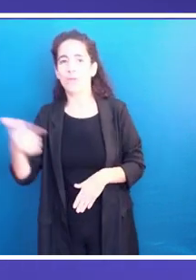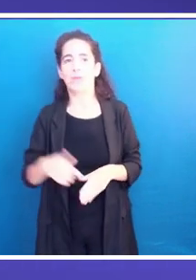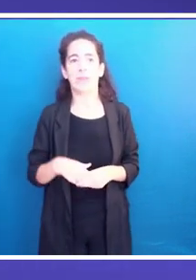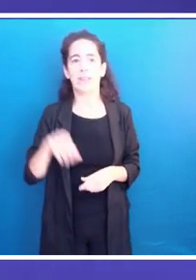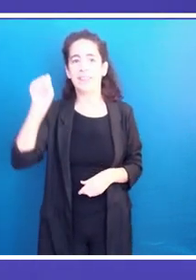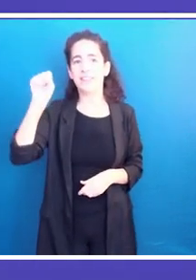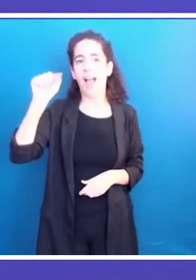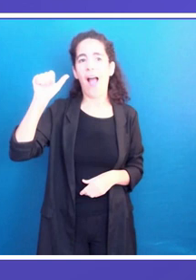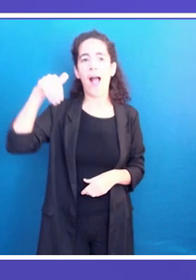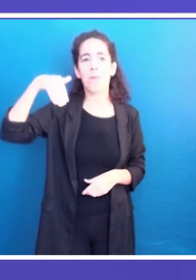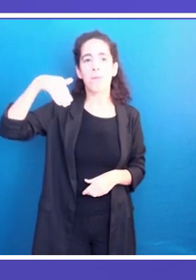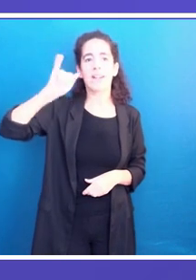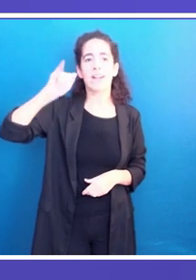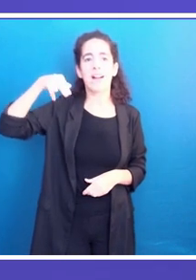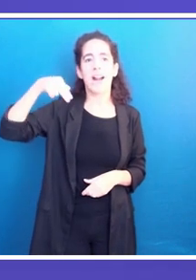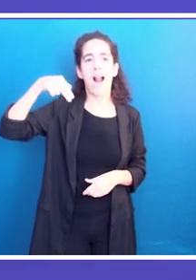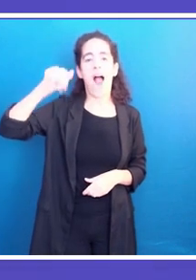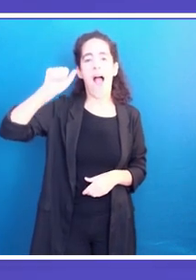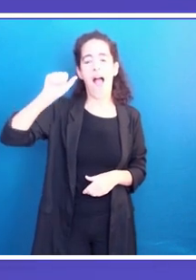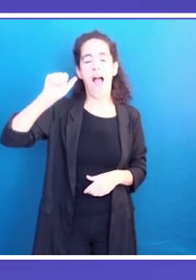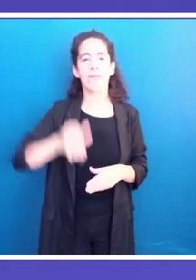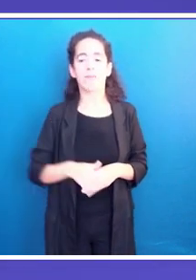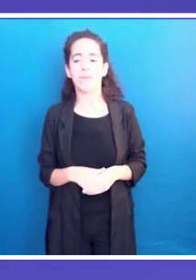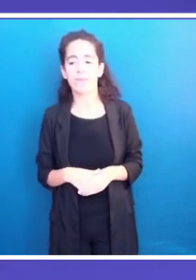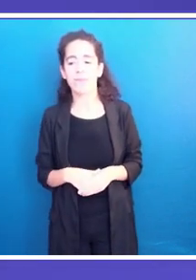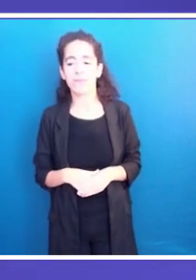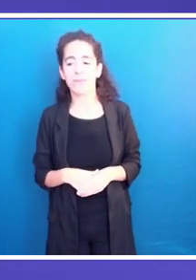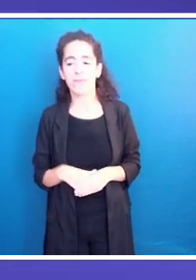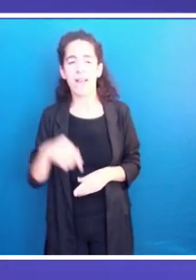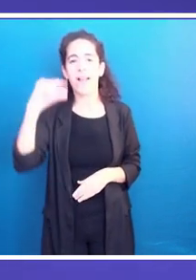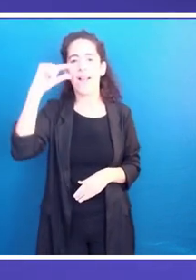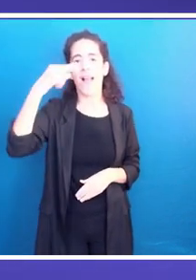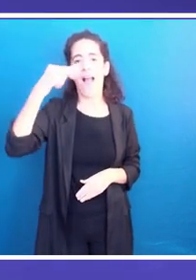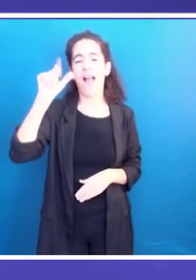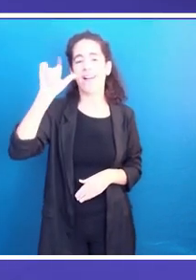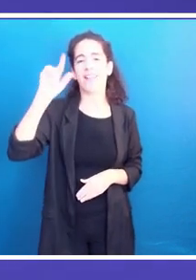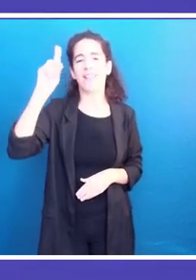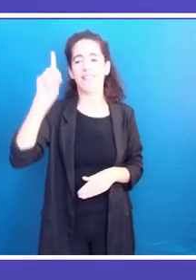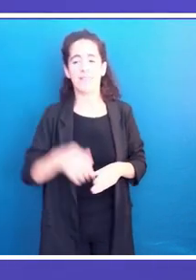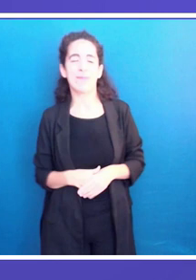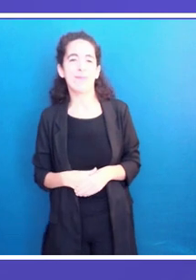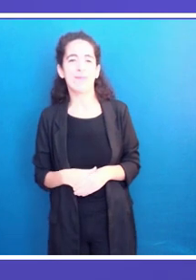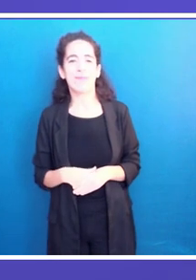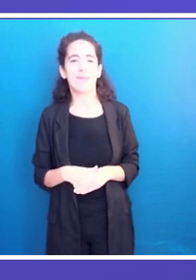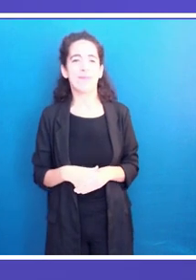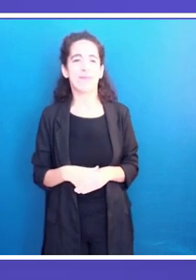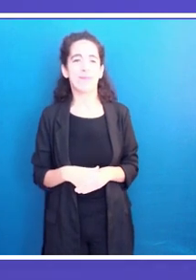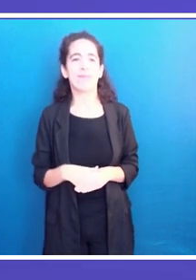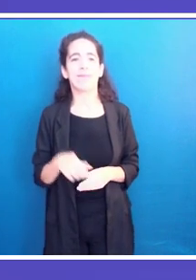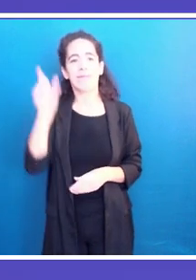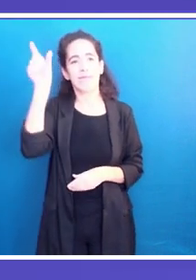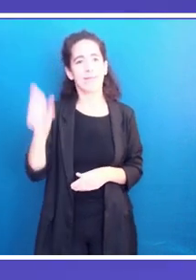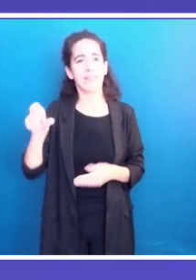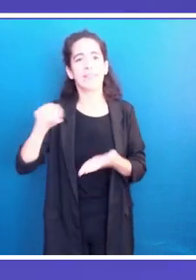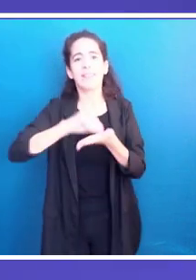Vice Mayor of Marseille in charge of European relations, European and Mediterranean relations.